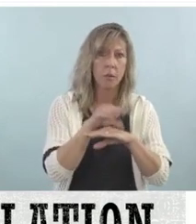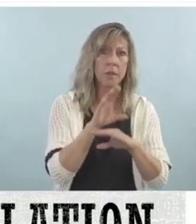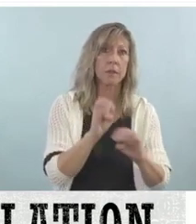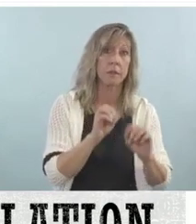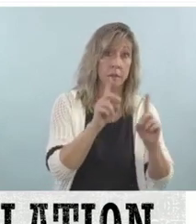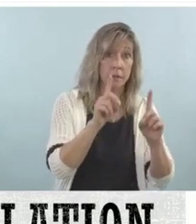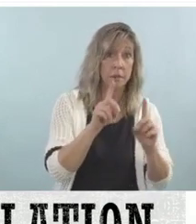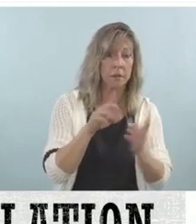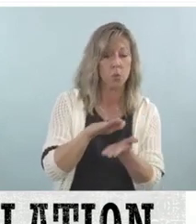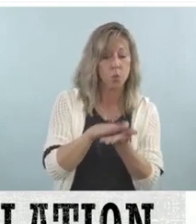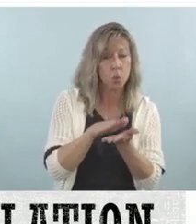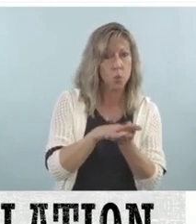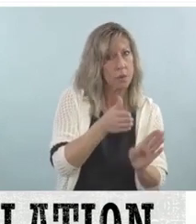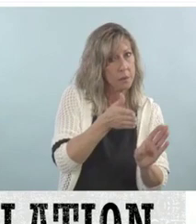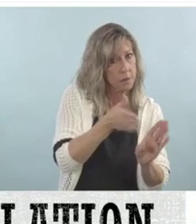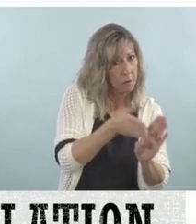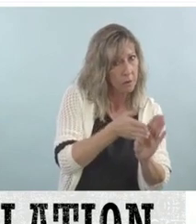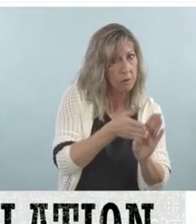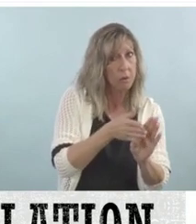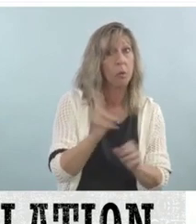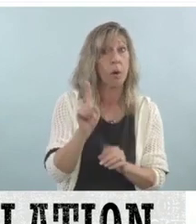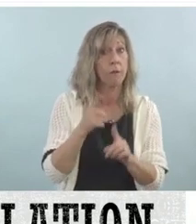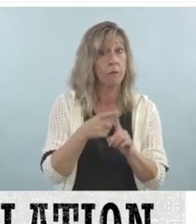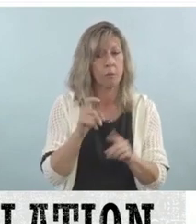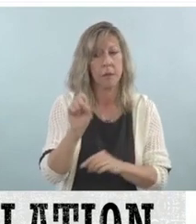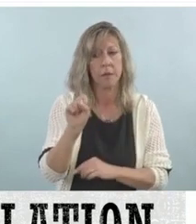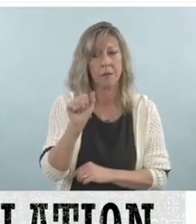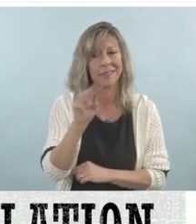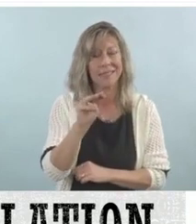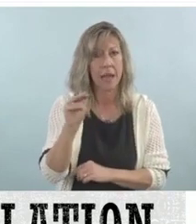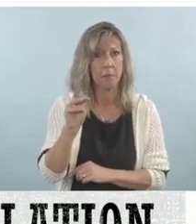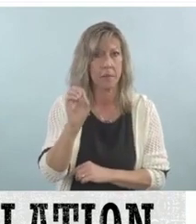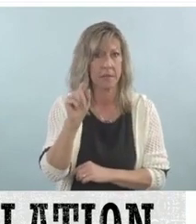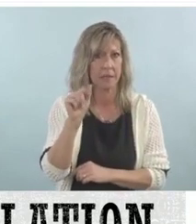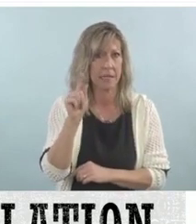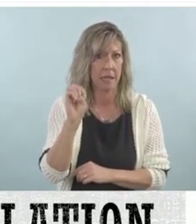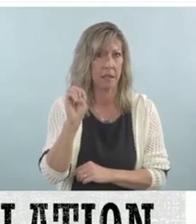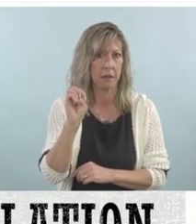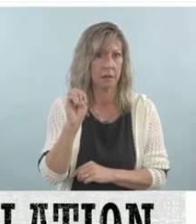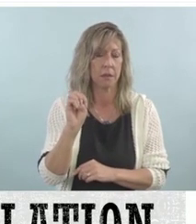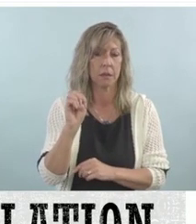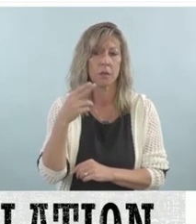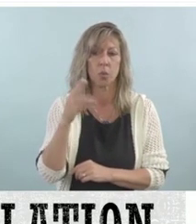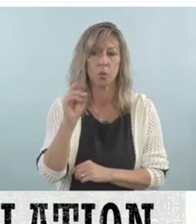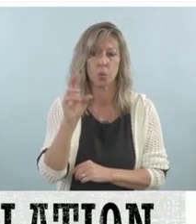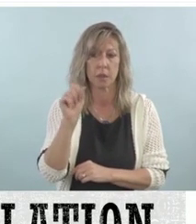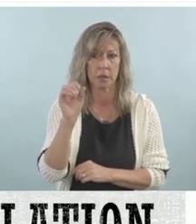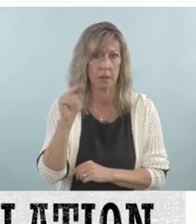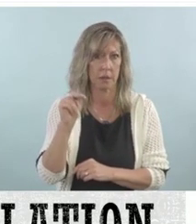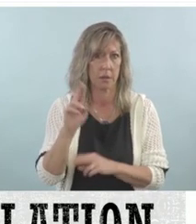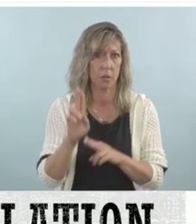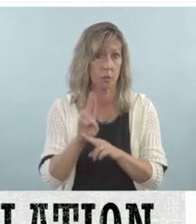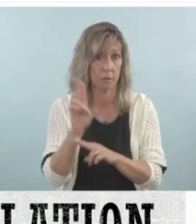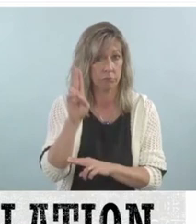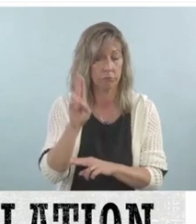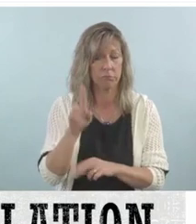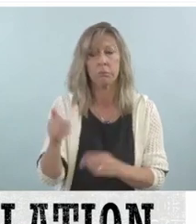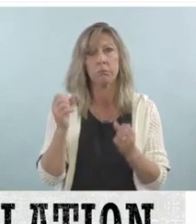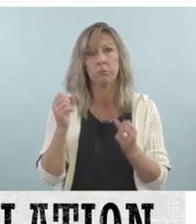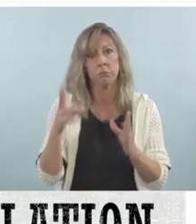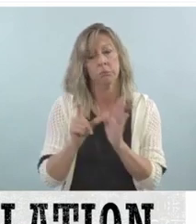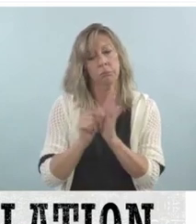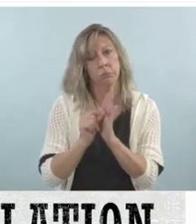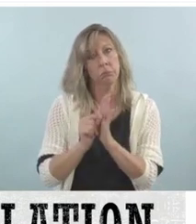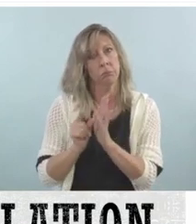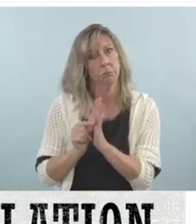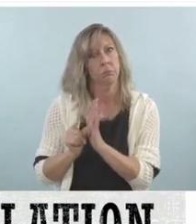Sam Houston State University. He has published widely in books and journals in the combined fields of counseling